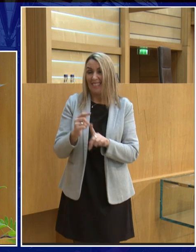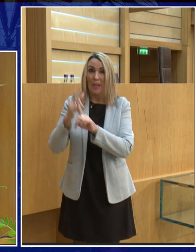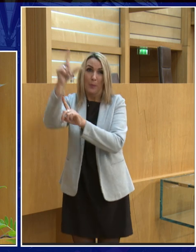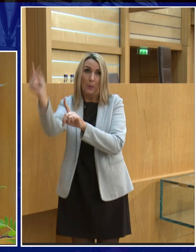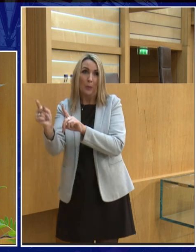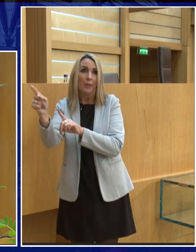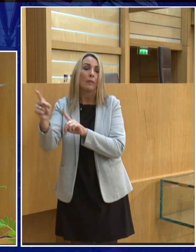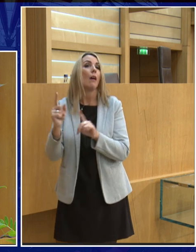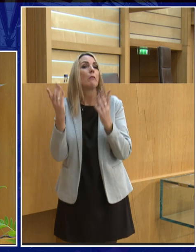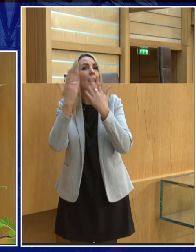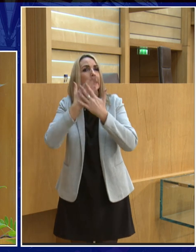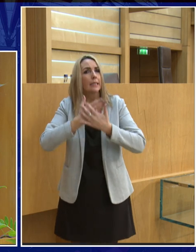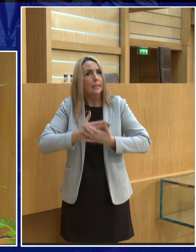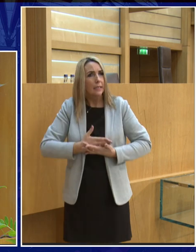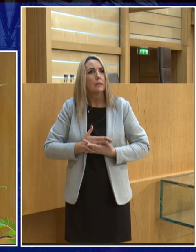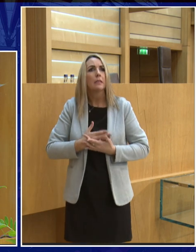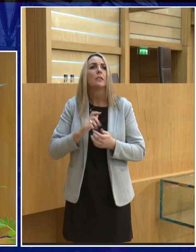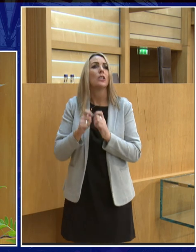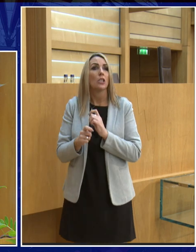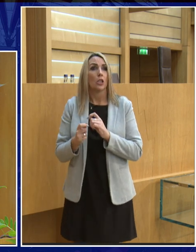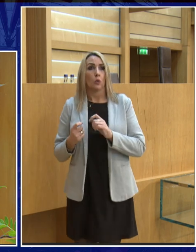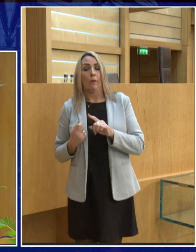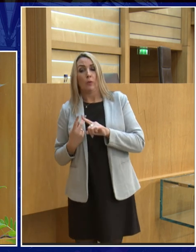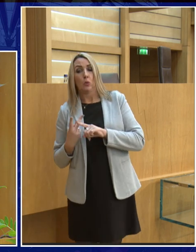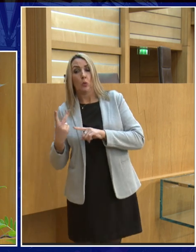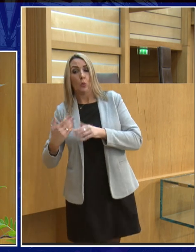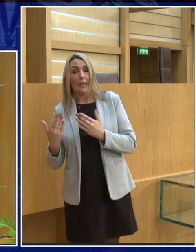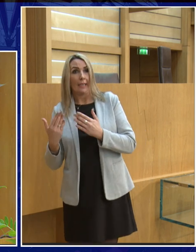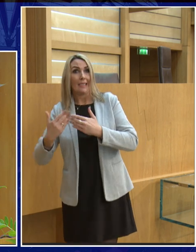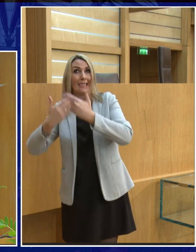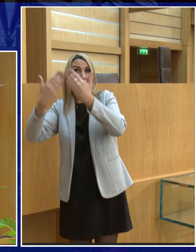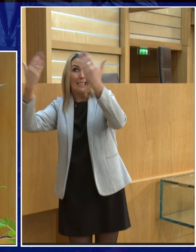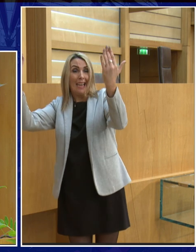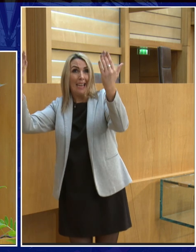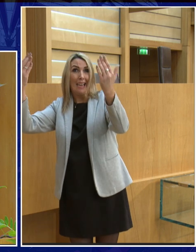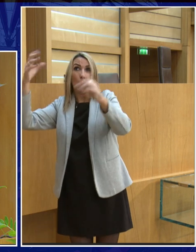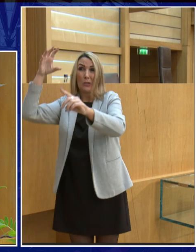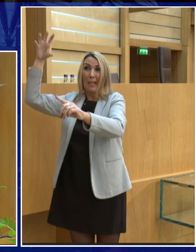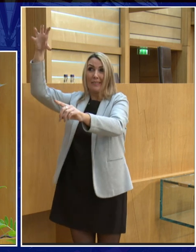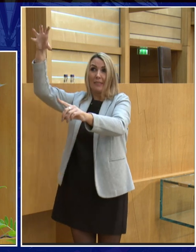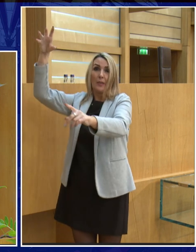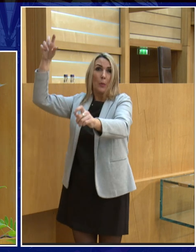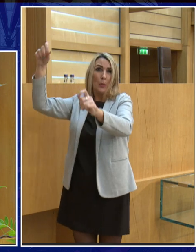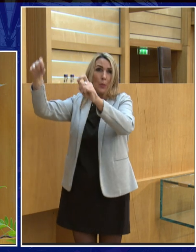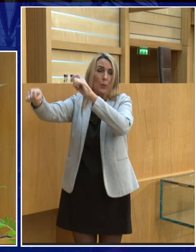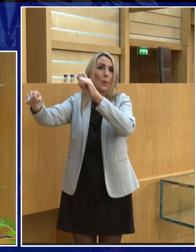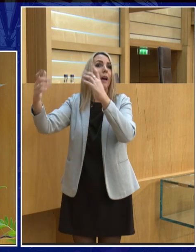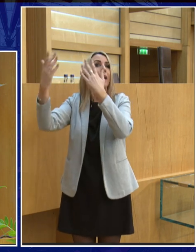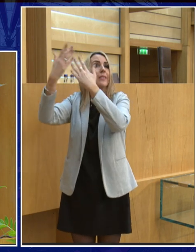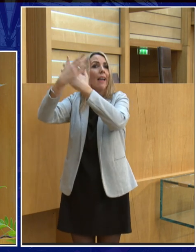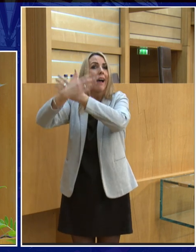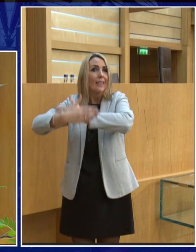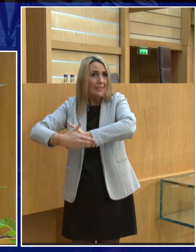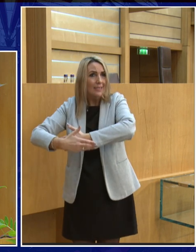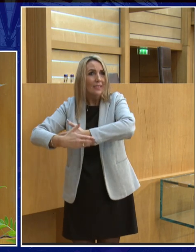the moon but at night time so you get two weeks of daytime when the moon is blasted by the sun then during the lunar night time